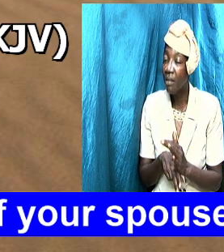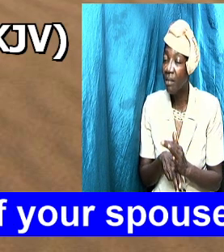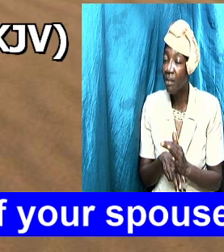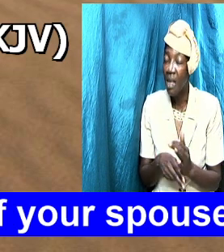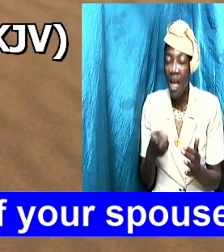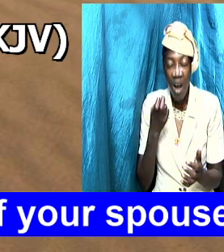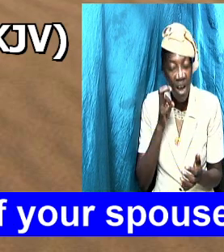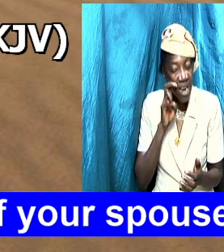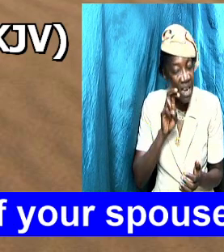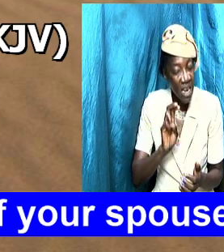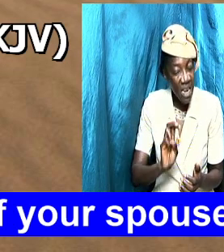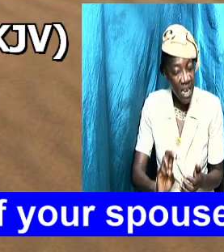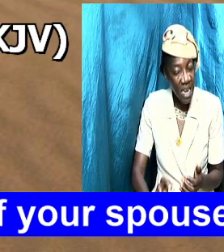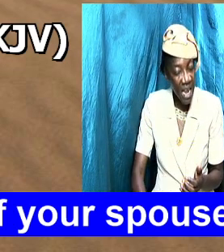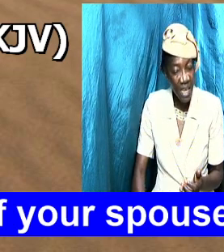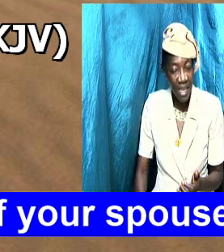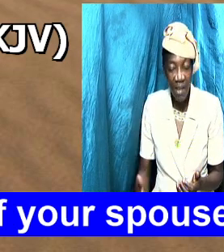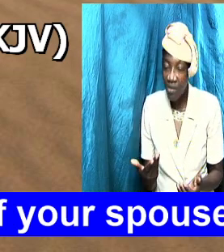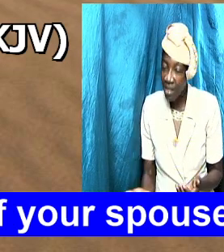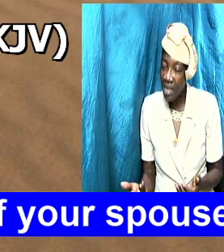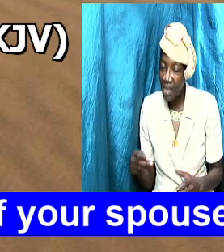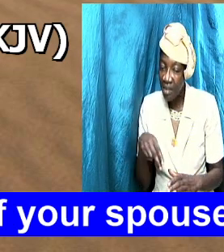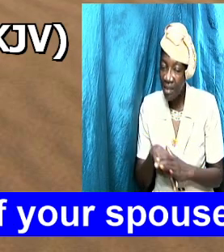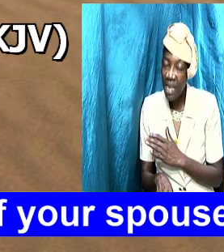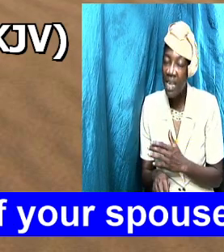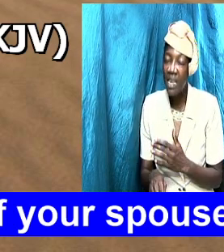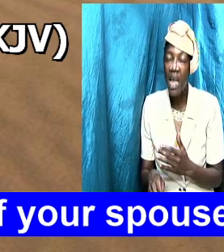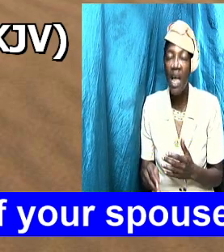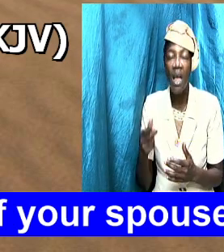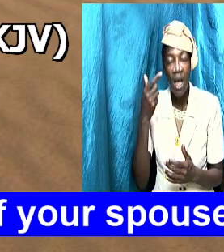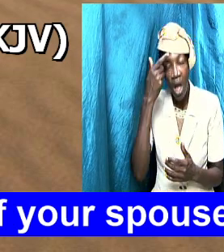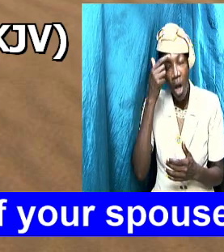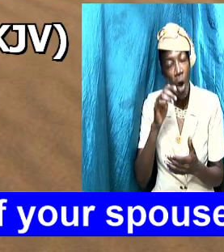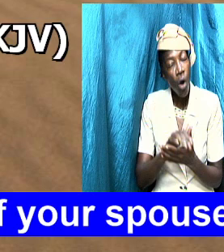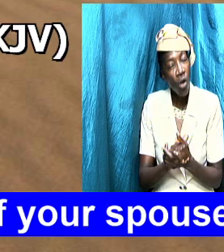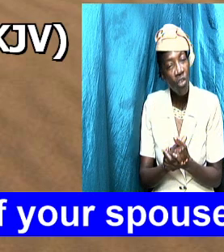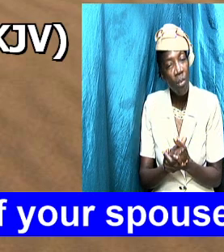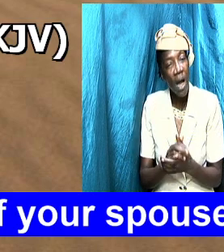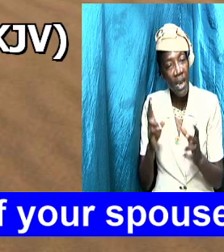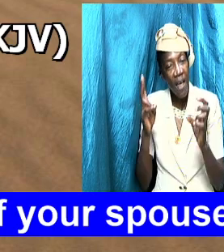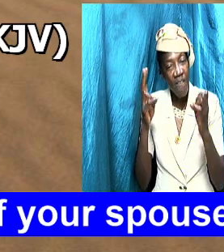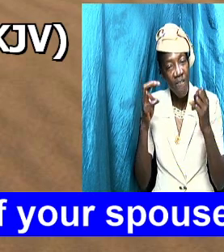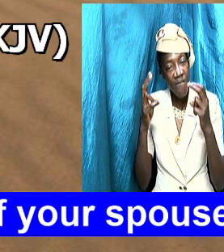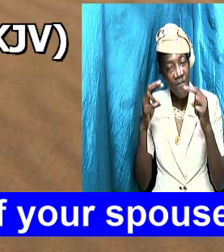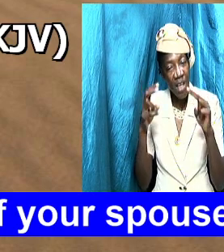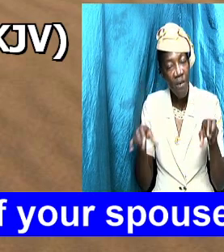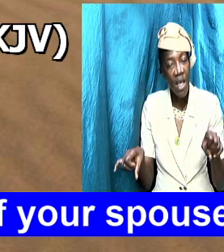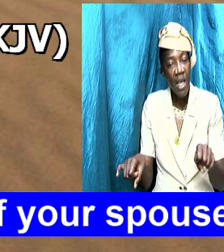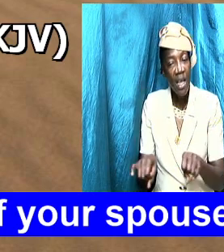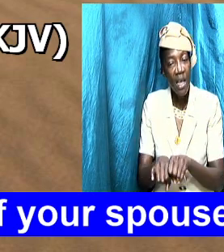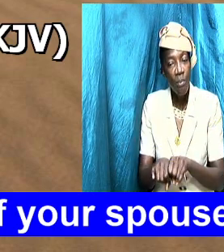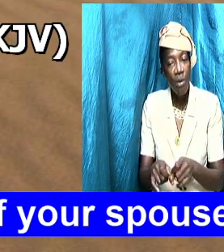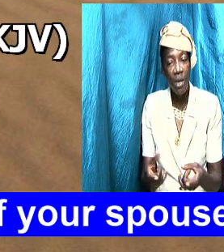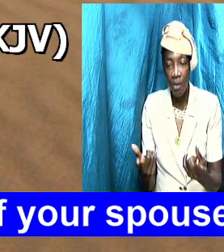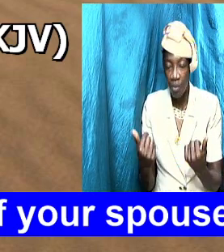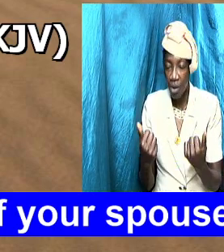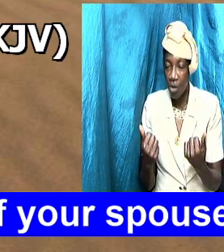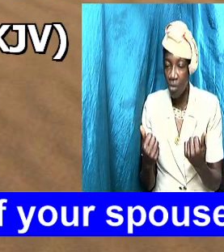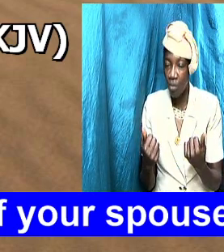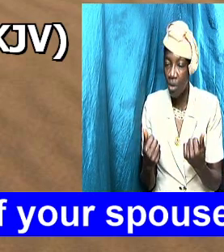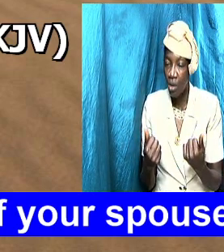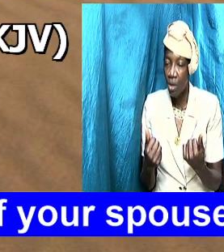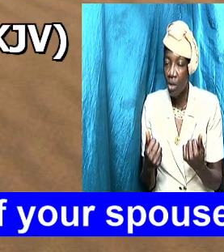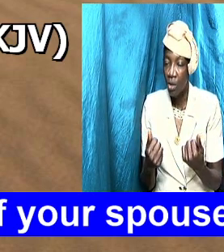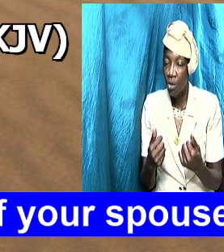things that are resident in your husband it is very important that we come to a point